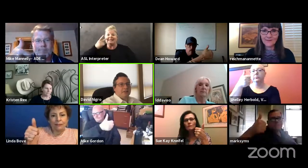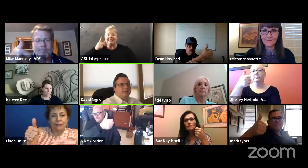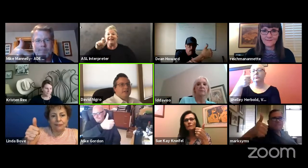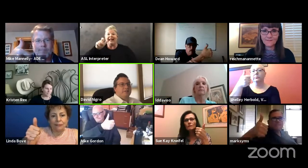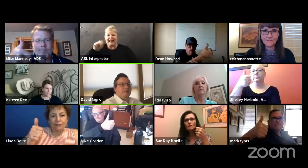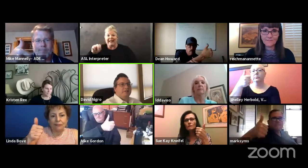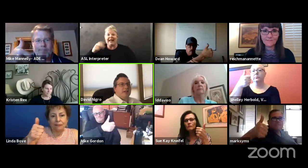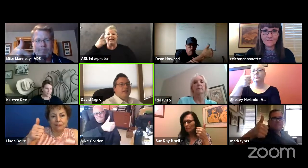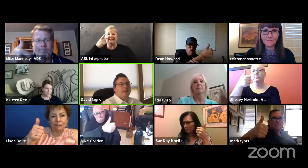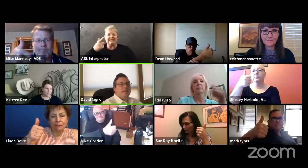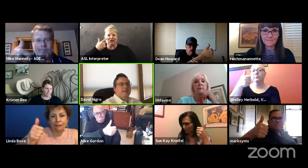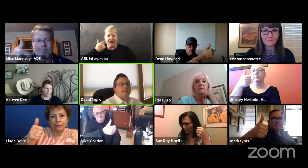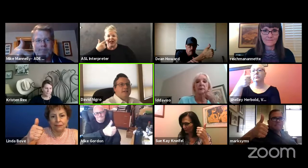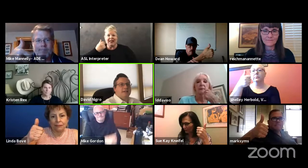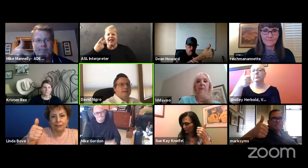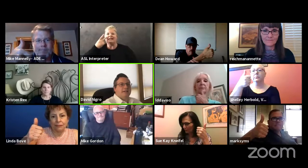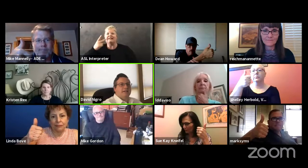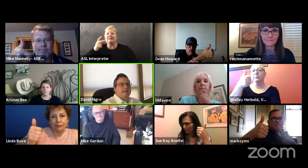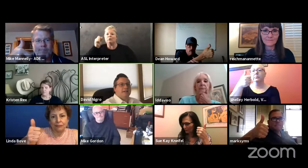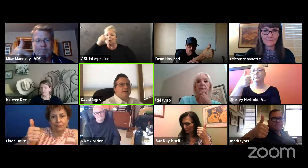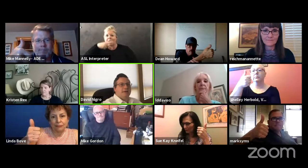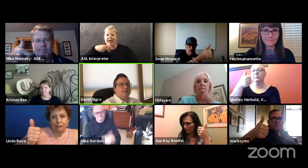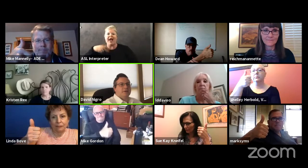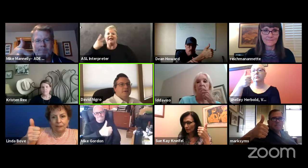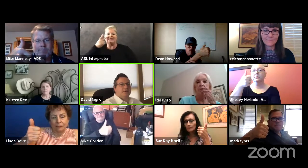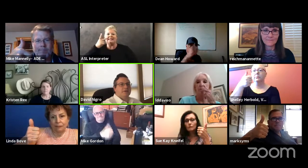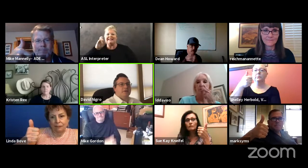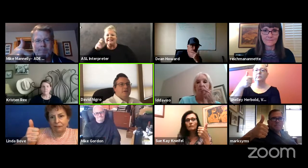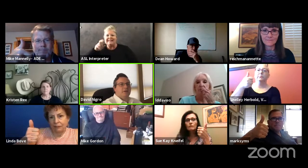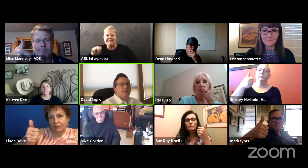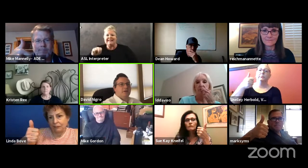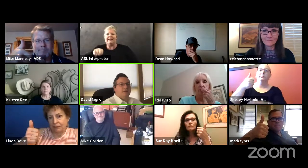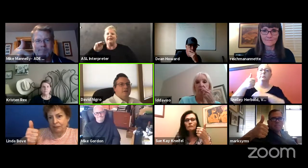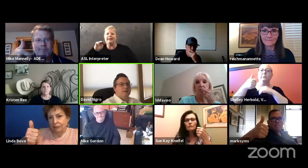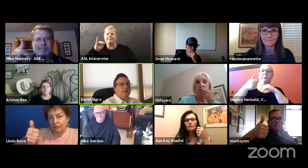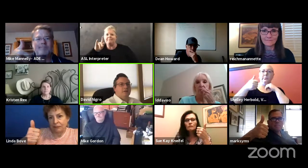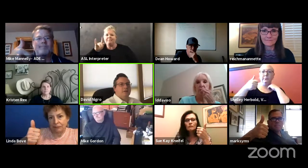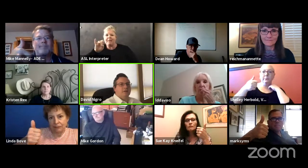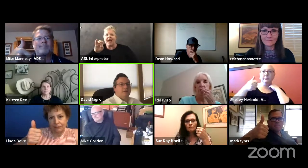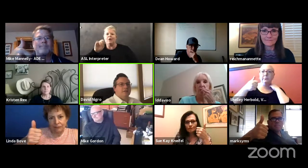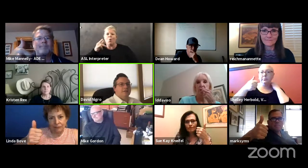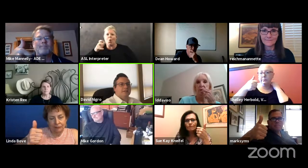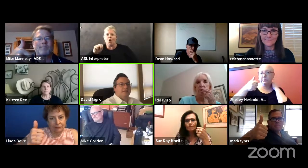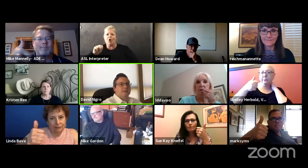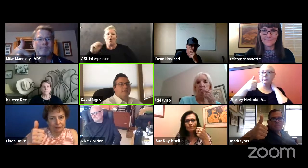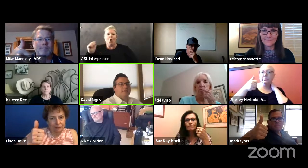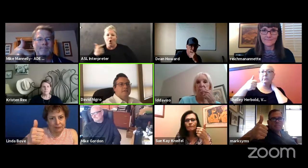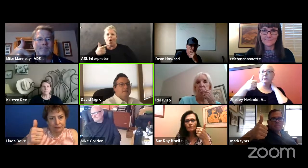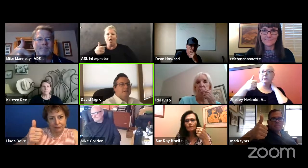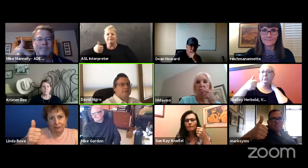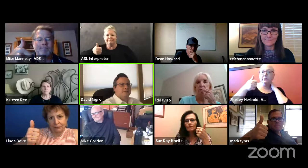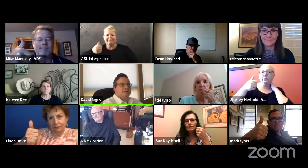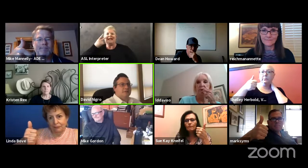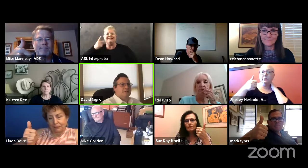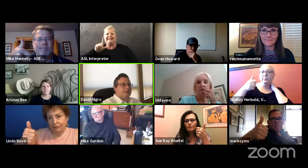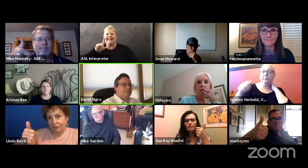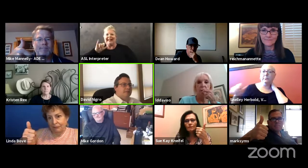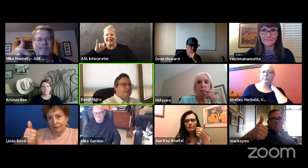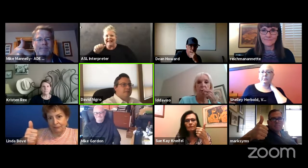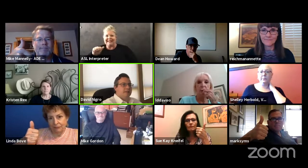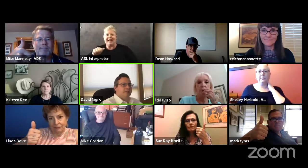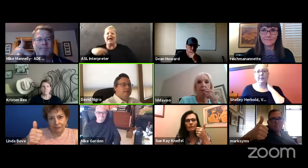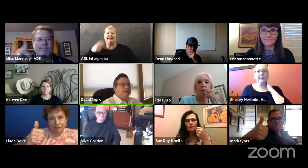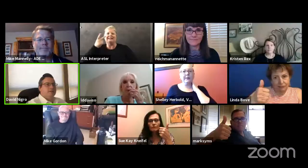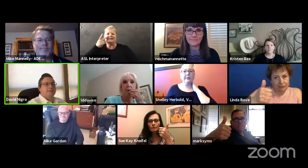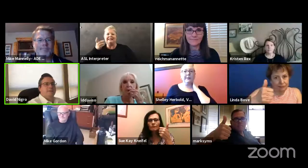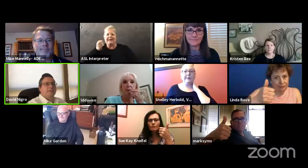shelley and sukay and dean and mike gordon uh all with a thumbs up as well as linda dr stims and